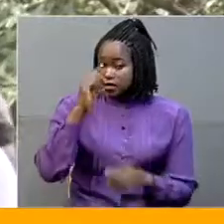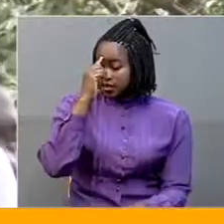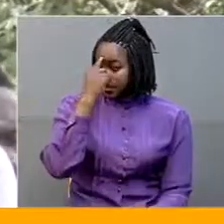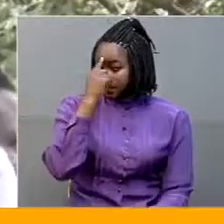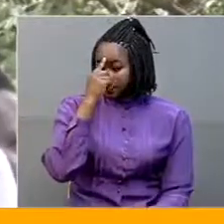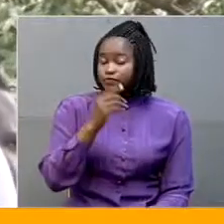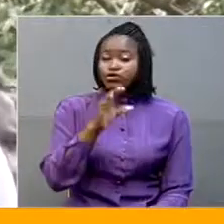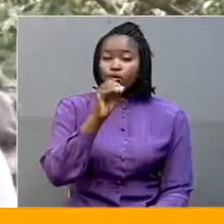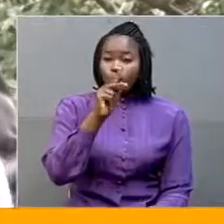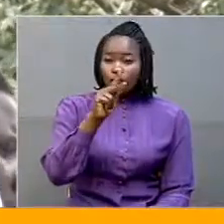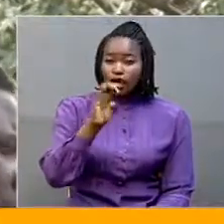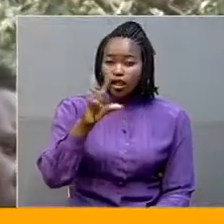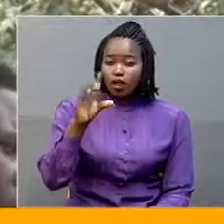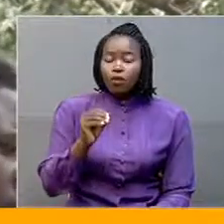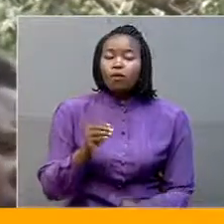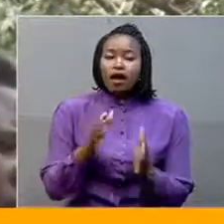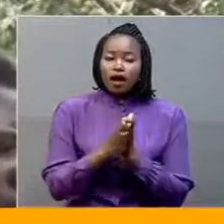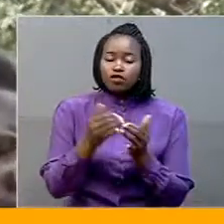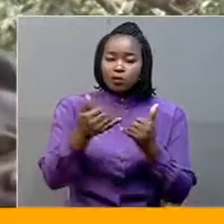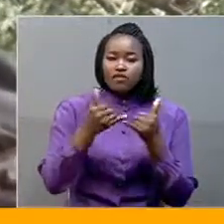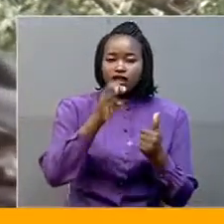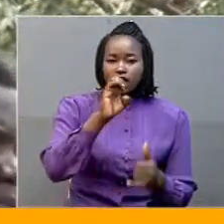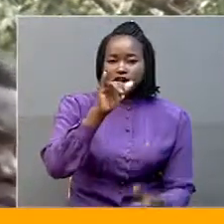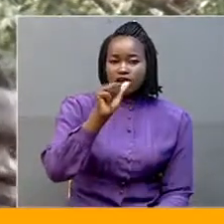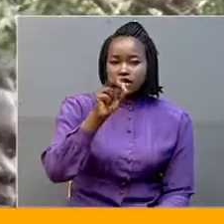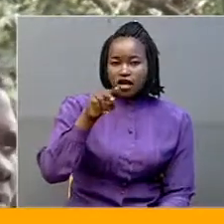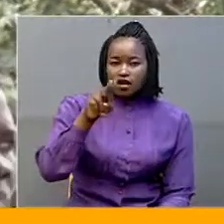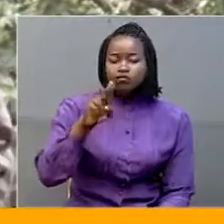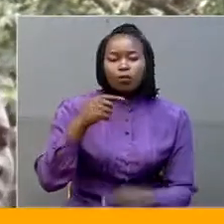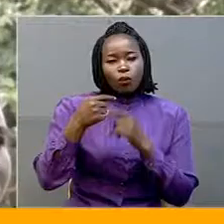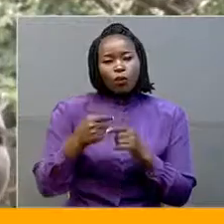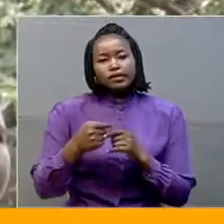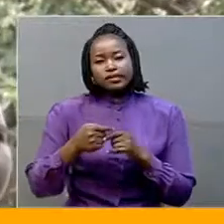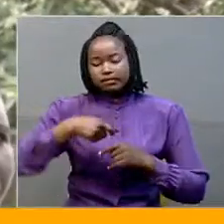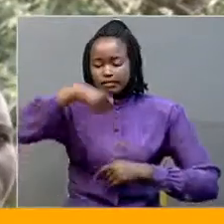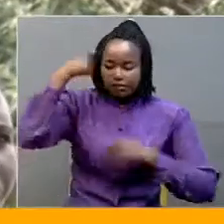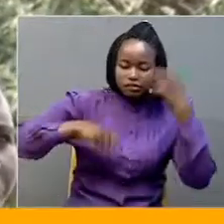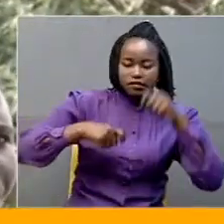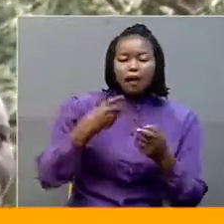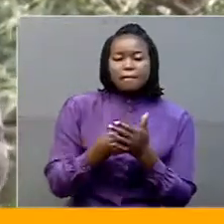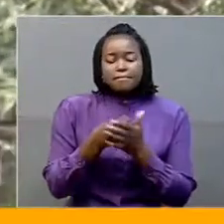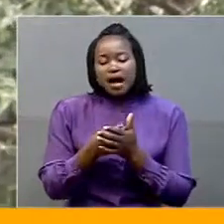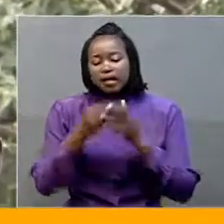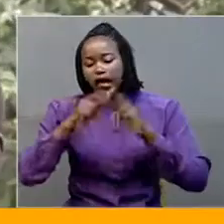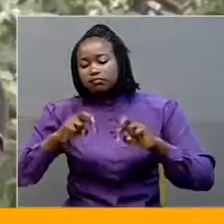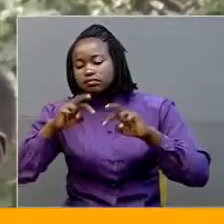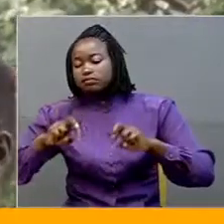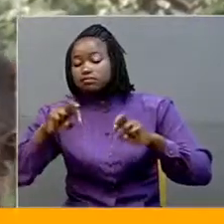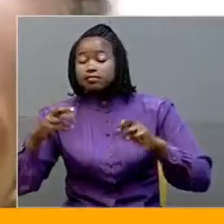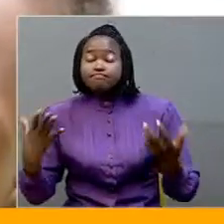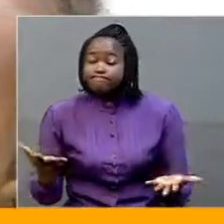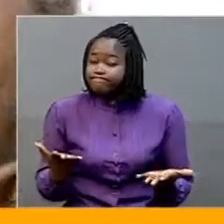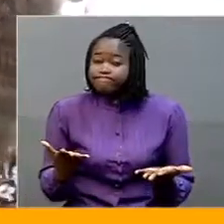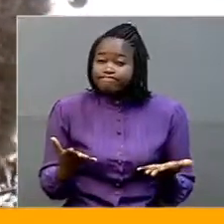Okelo Dickie and his wife Ejaru Patricia are still struggling to raise funds for air tickets and upkeep while in India.